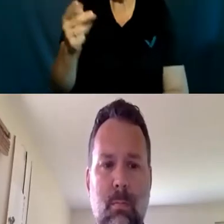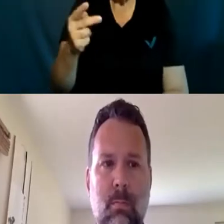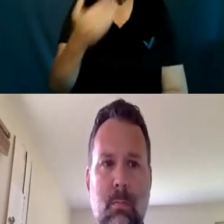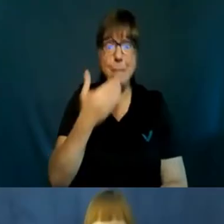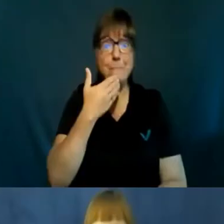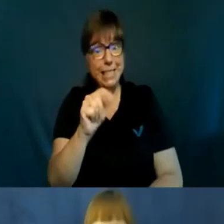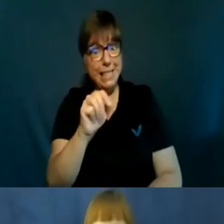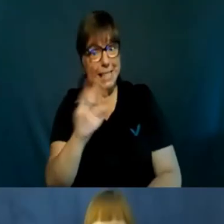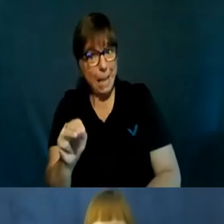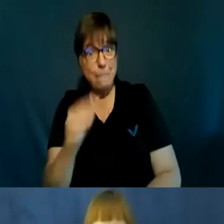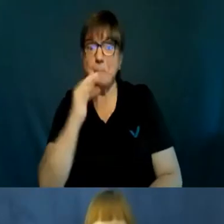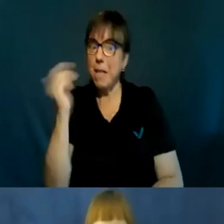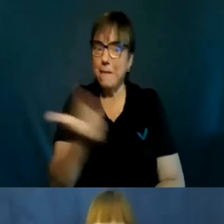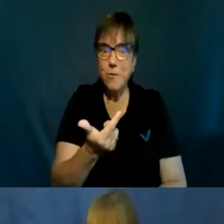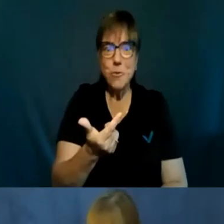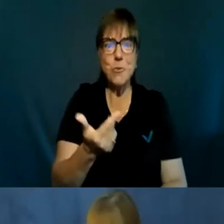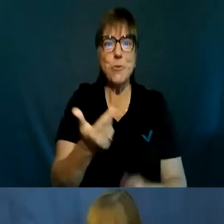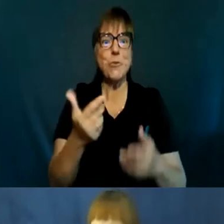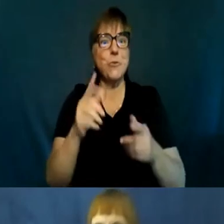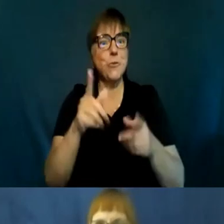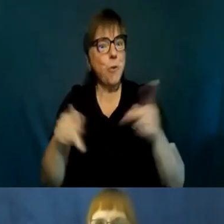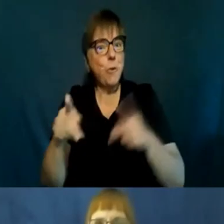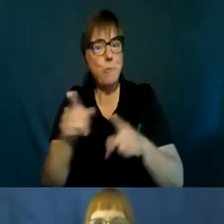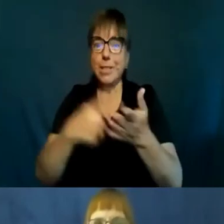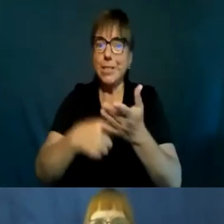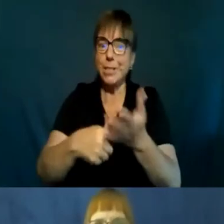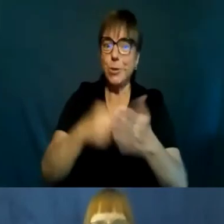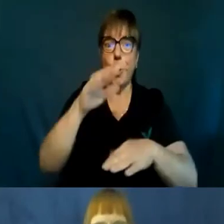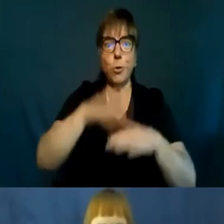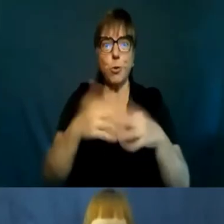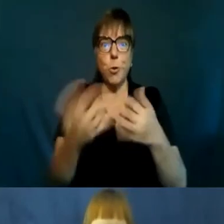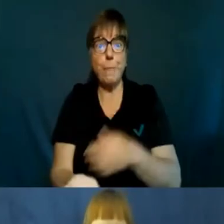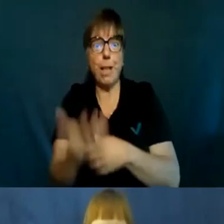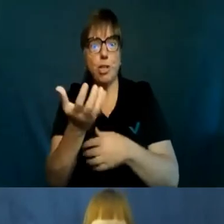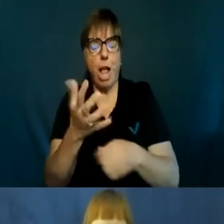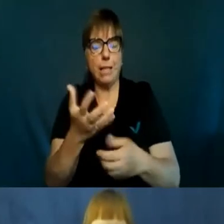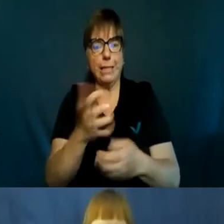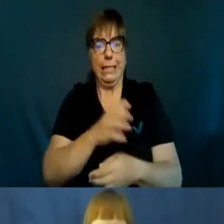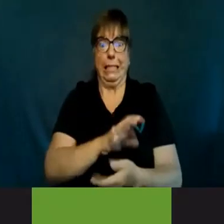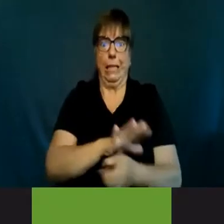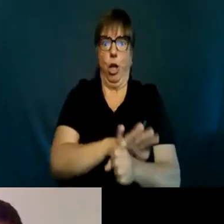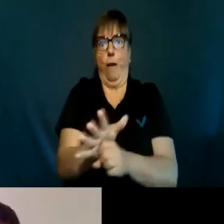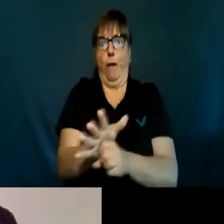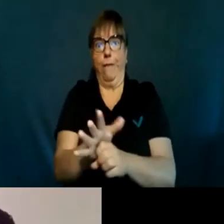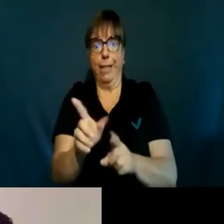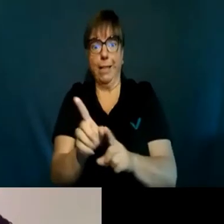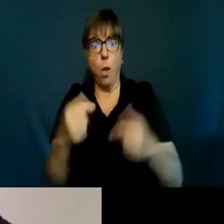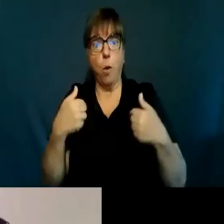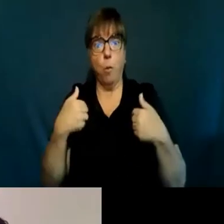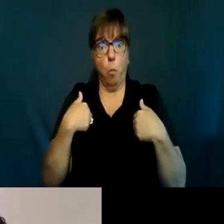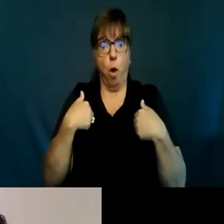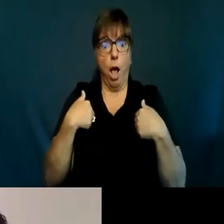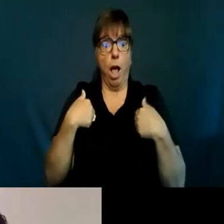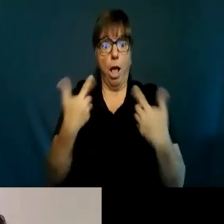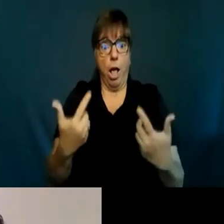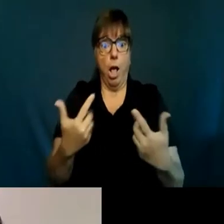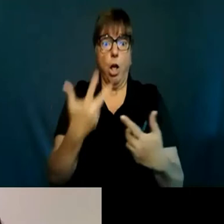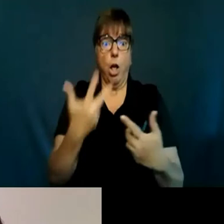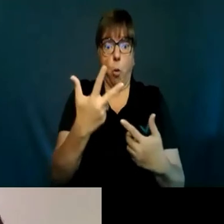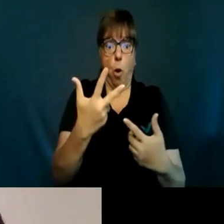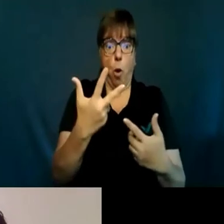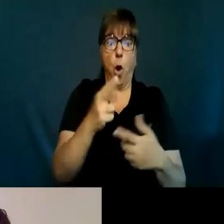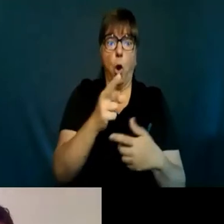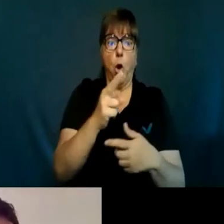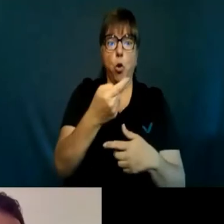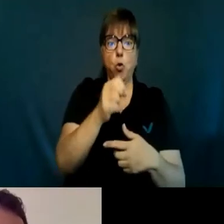Welcome everyone to our discussion on our emergence of the COVID crisis. I'm joining you from territory of three First Nations, the